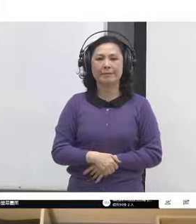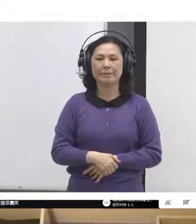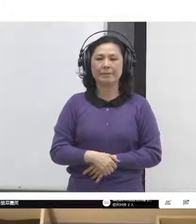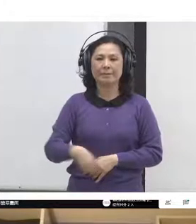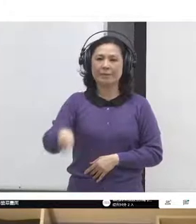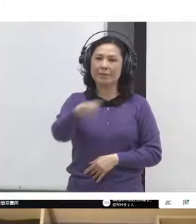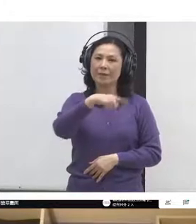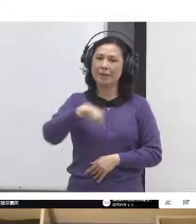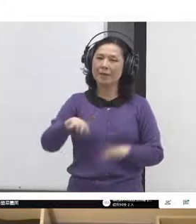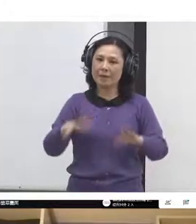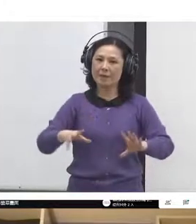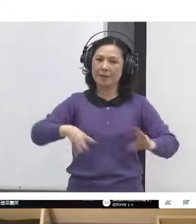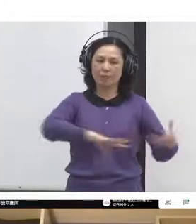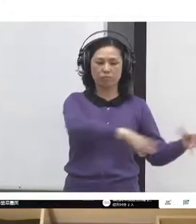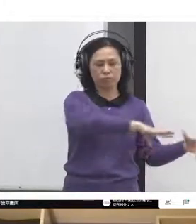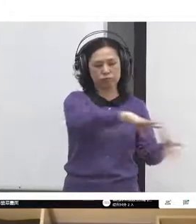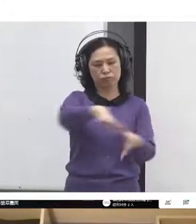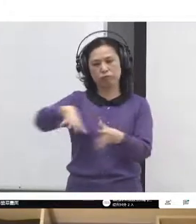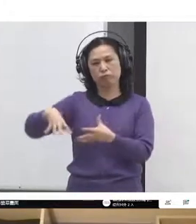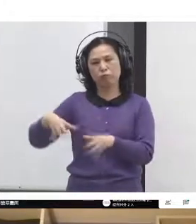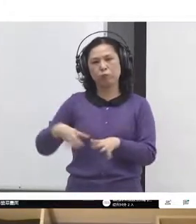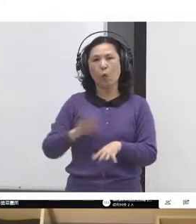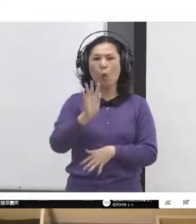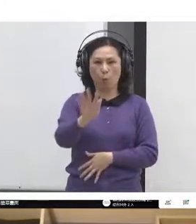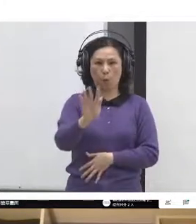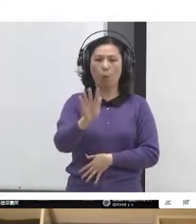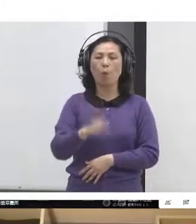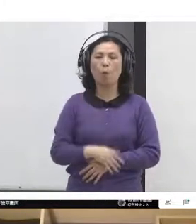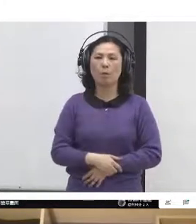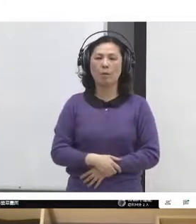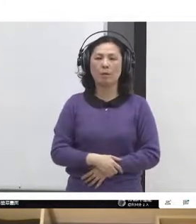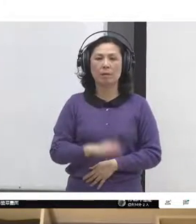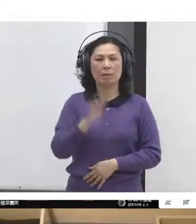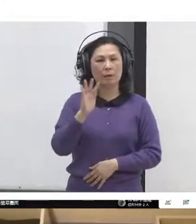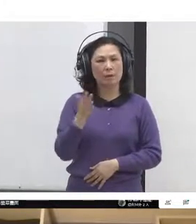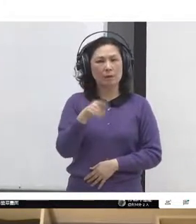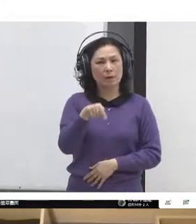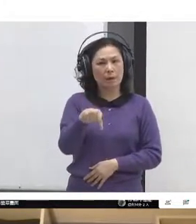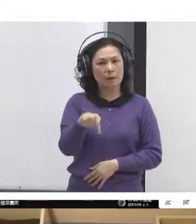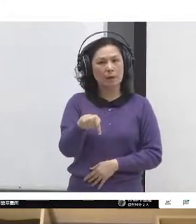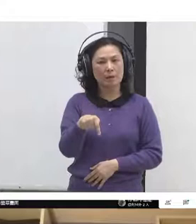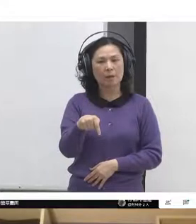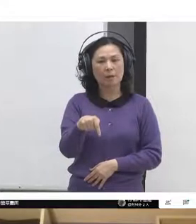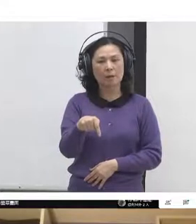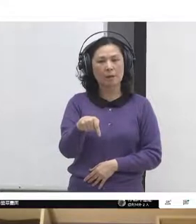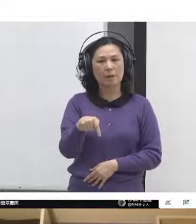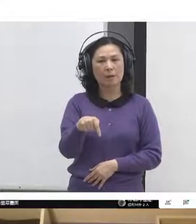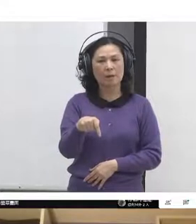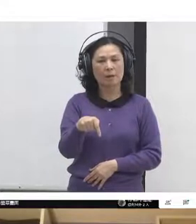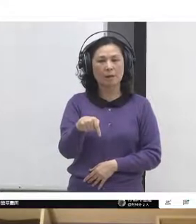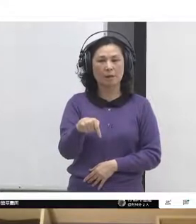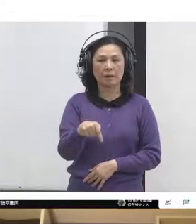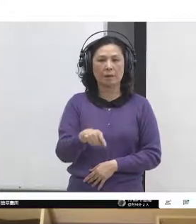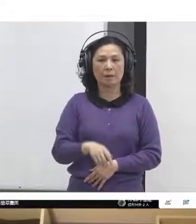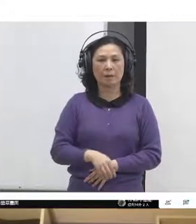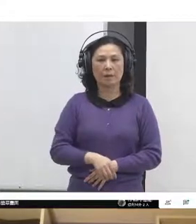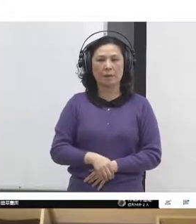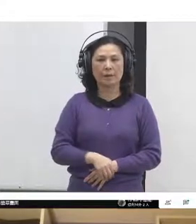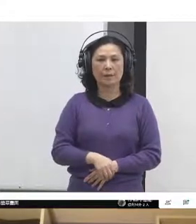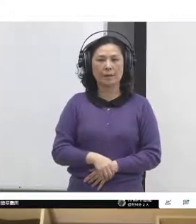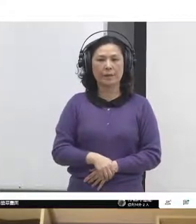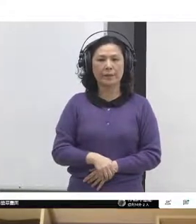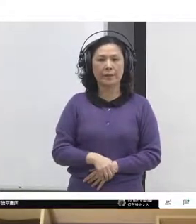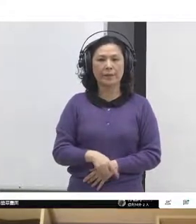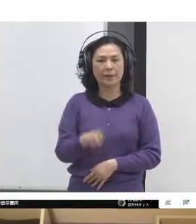But only use those on top of building great relationships, cultivating empathy and this sense of community,